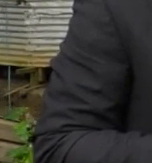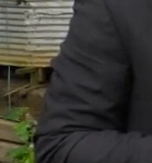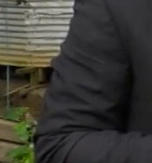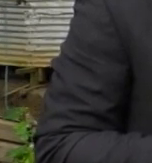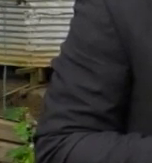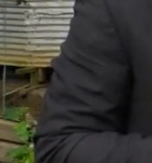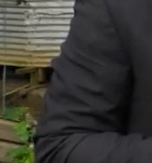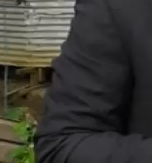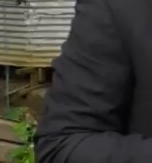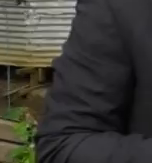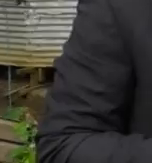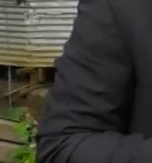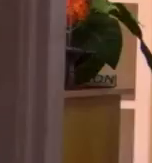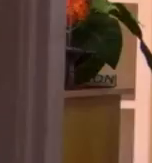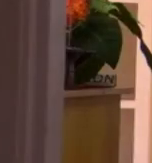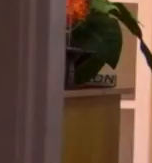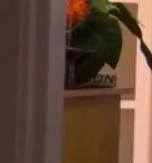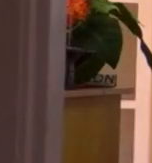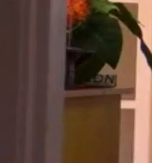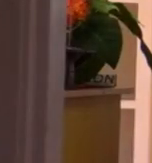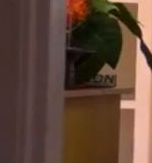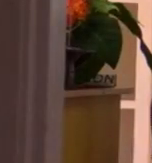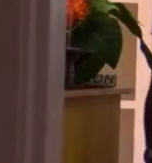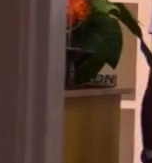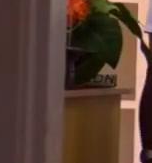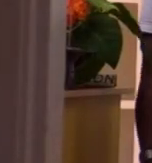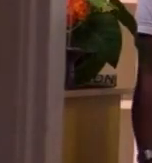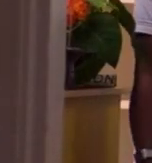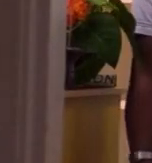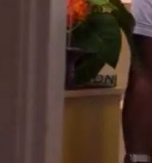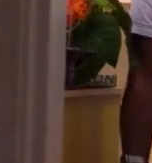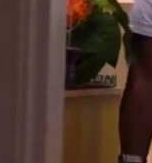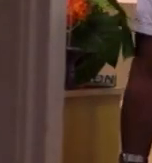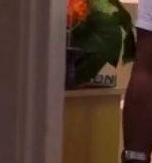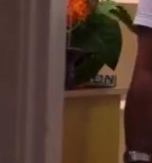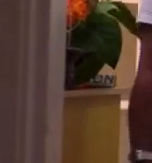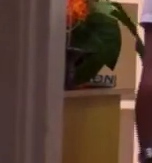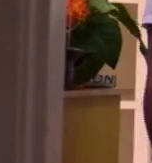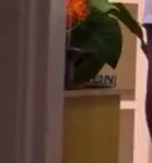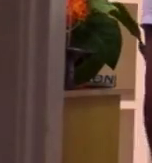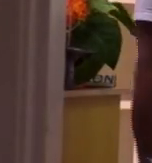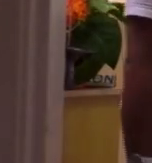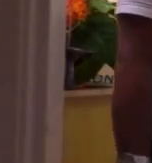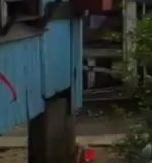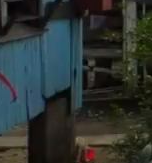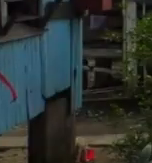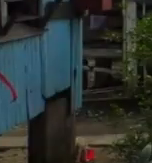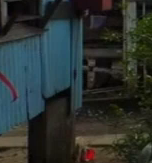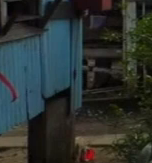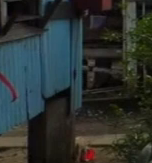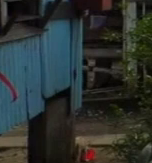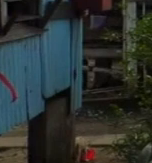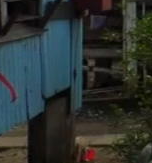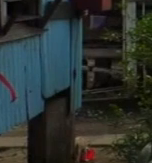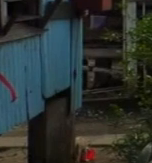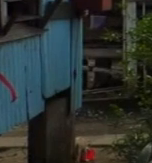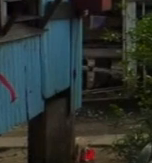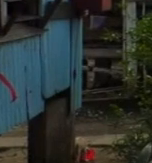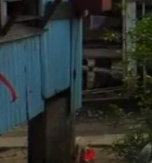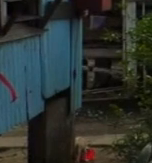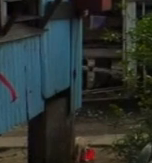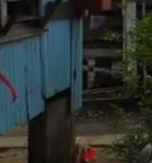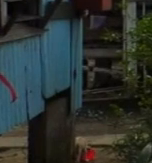in March due to the pandemic. However, the teams are all geared up to make up for time lost with these informal settlers.